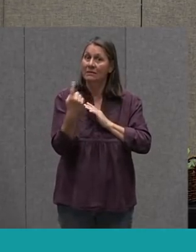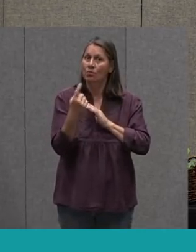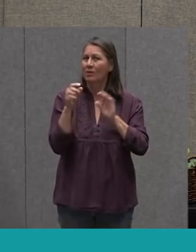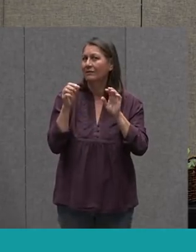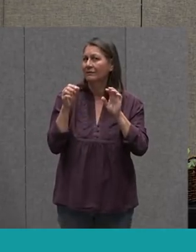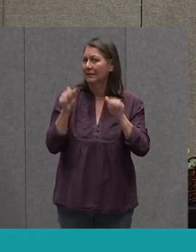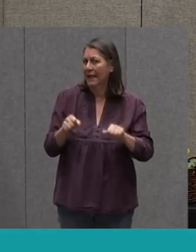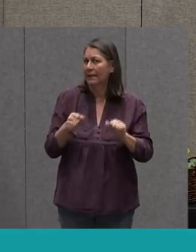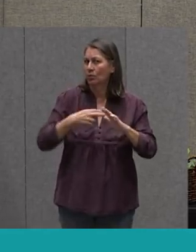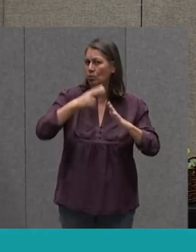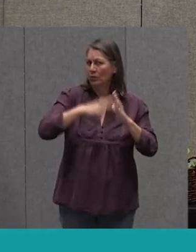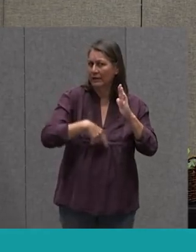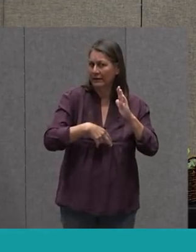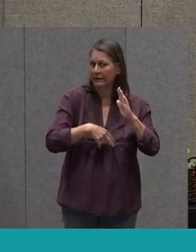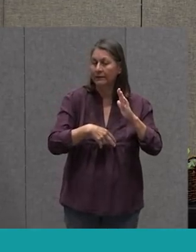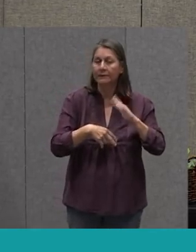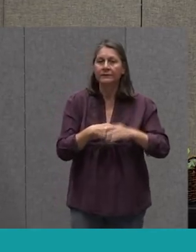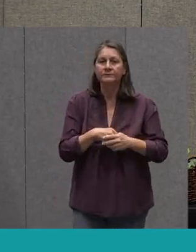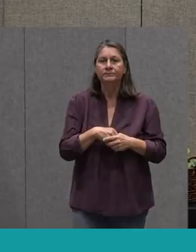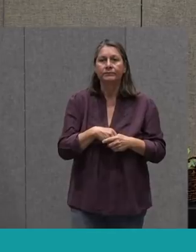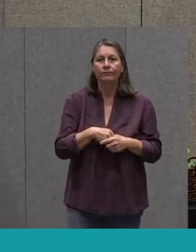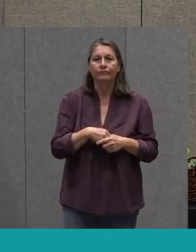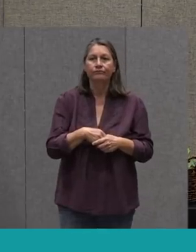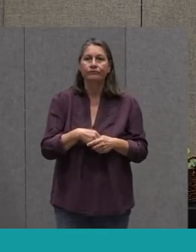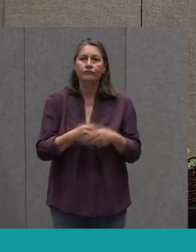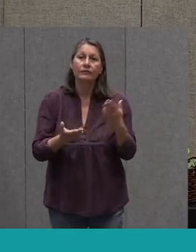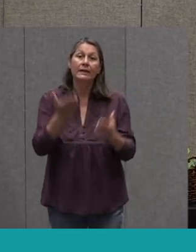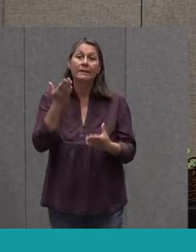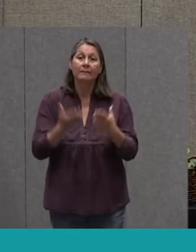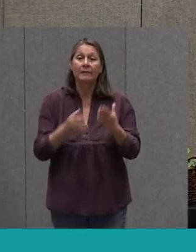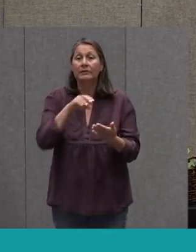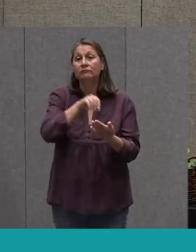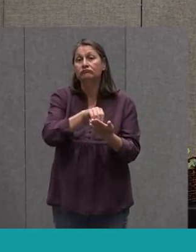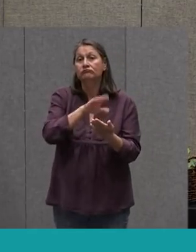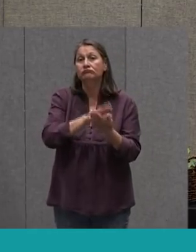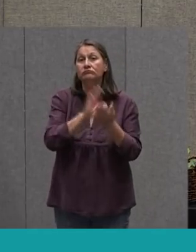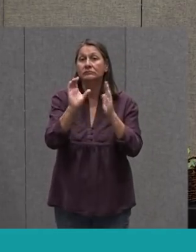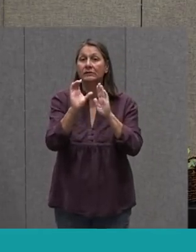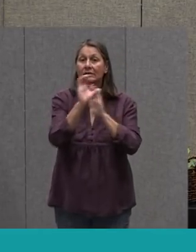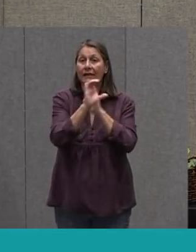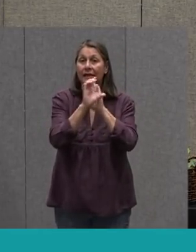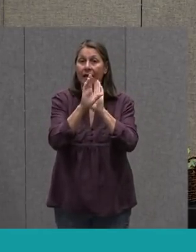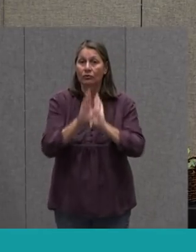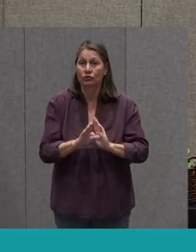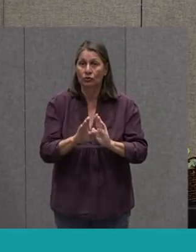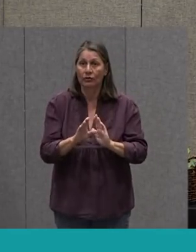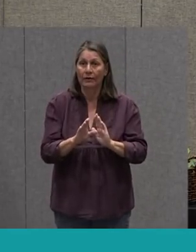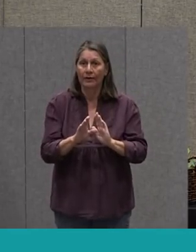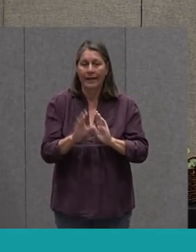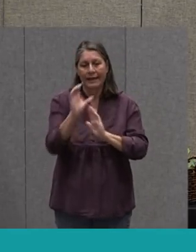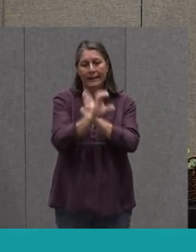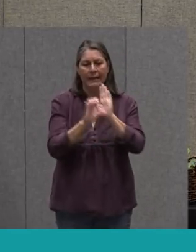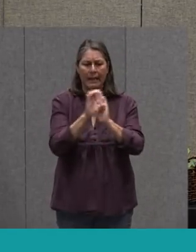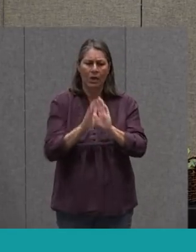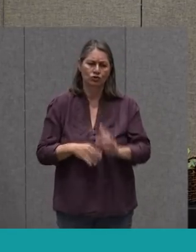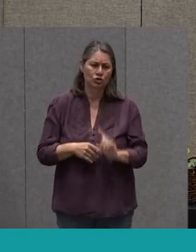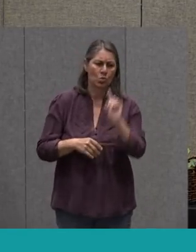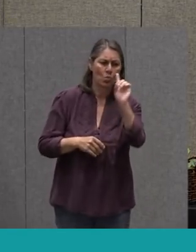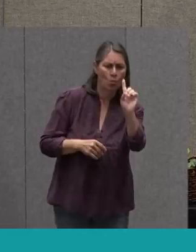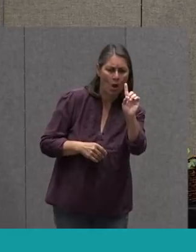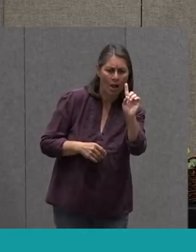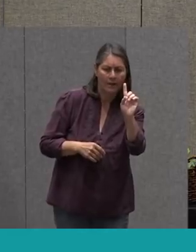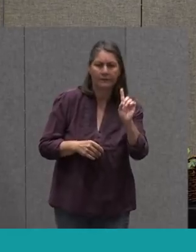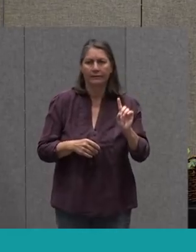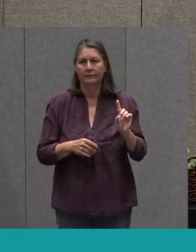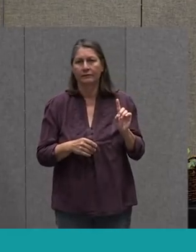It For Example If You're Going To Put Like Who Might Be The Character You Might Put Their Name Or Character One In This Story We're Going To